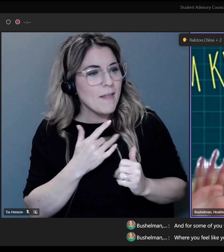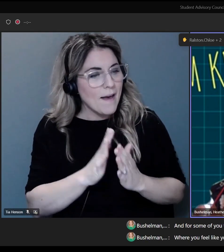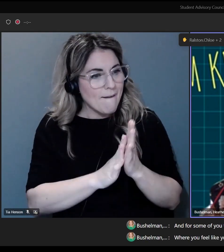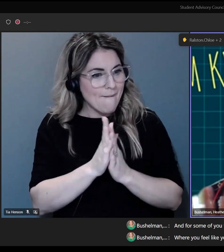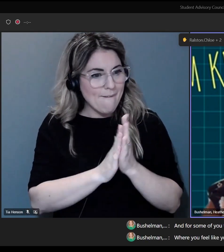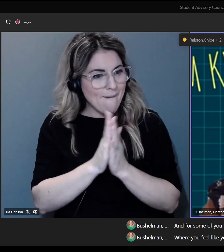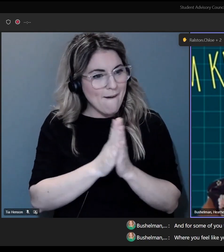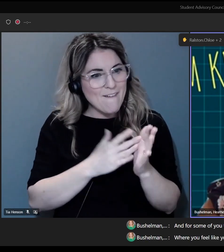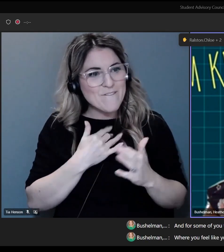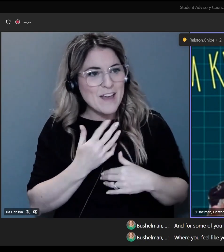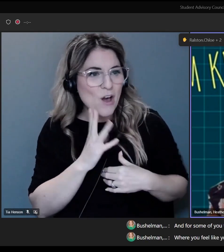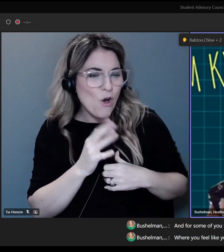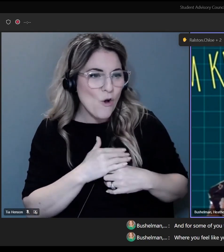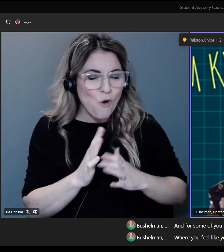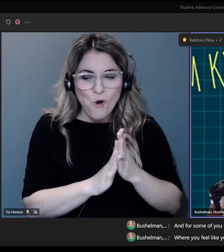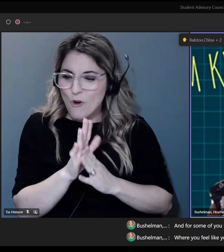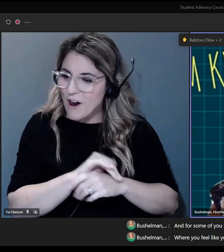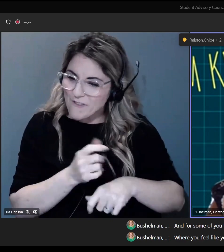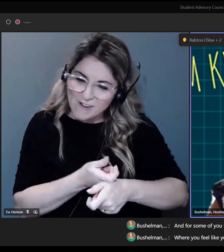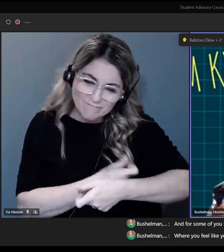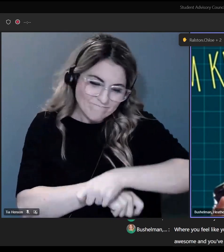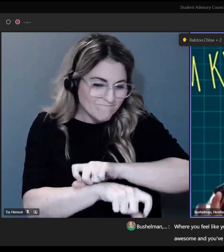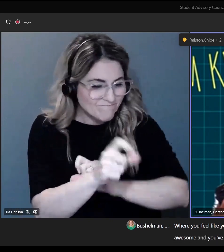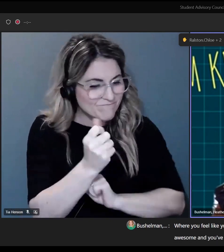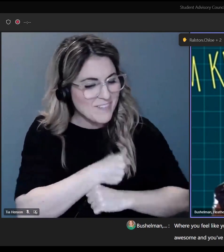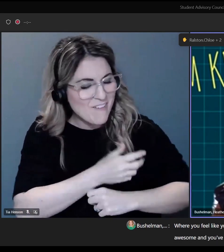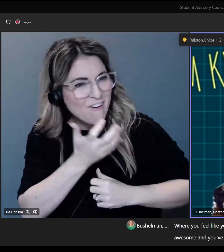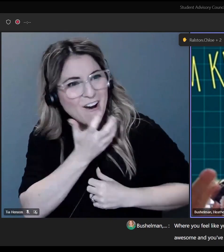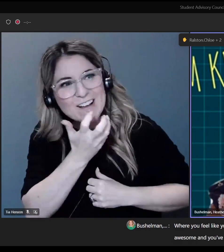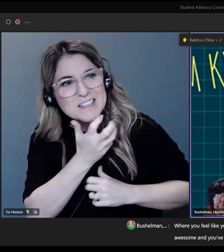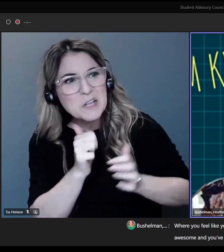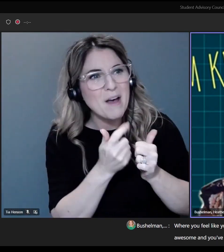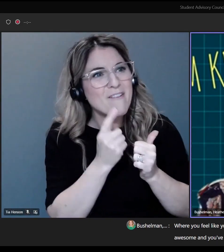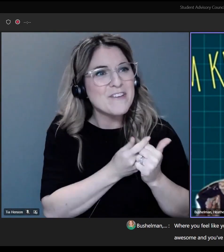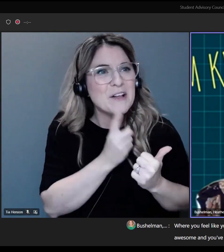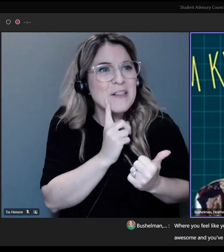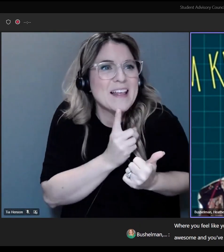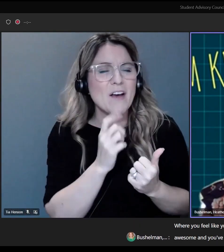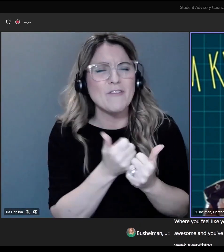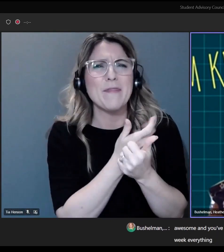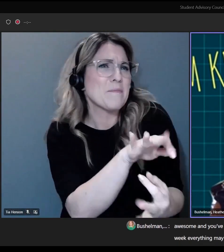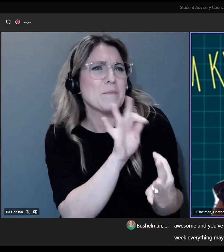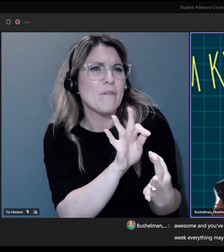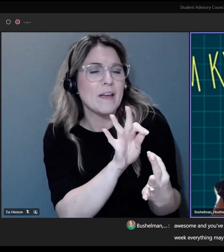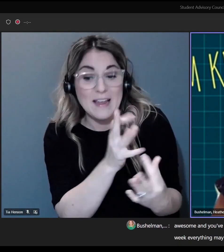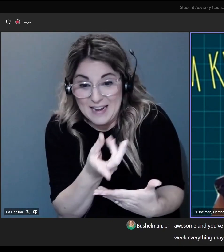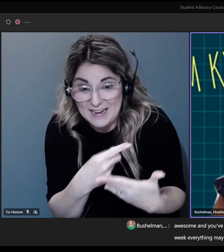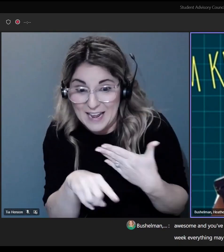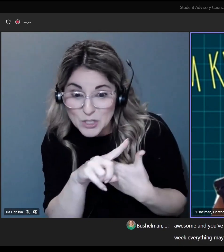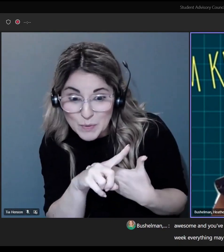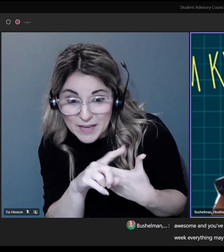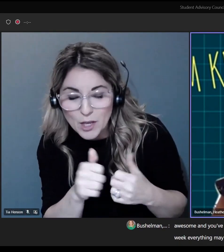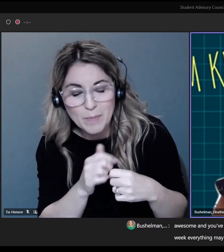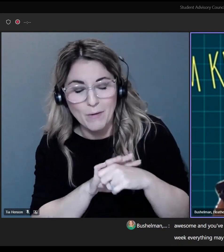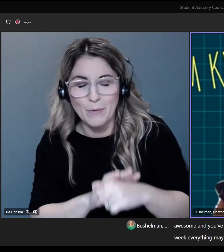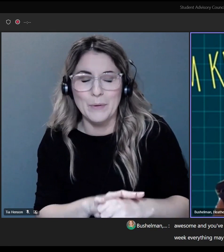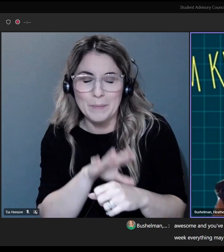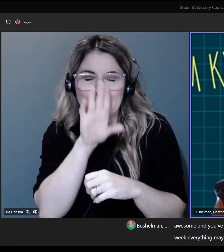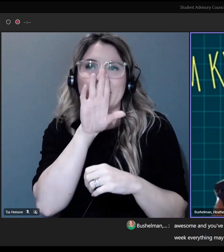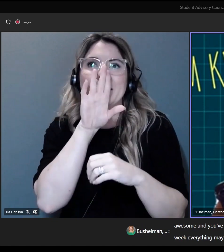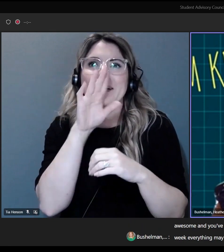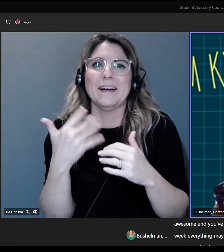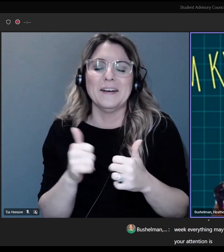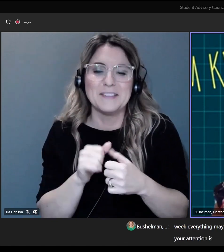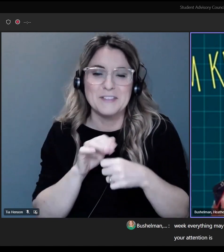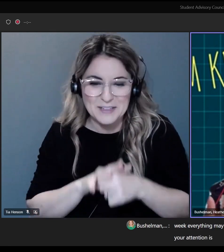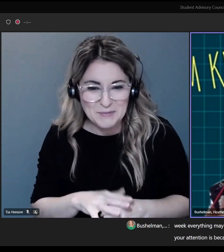you are above water and you're doing awesome and you've got everything together. And the next week, everything may hit. But the reason I want to bring this to your